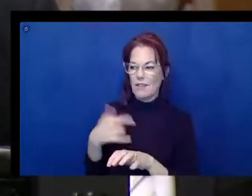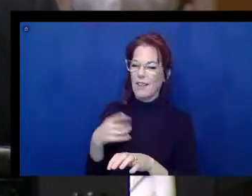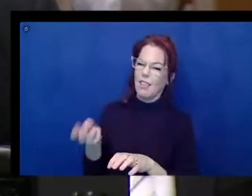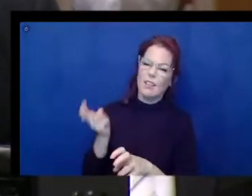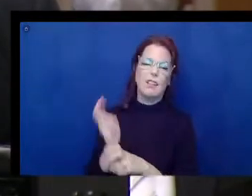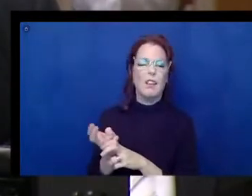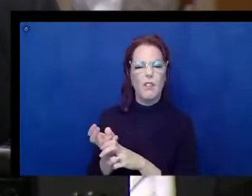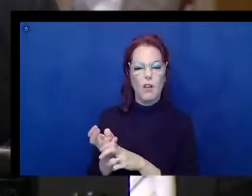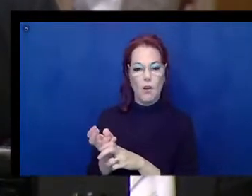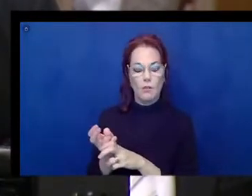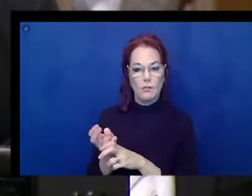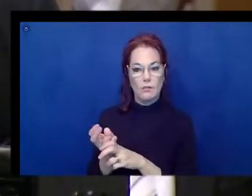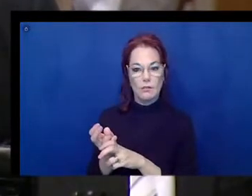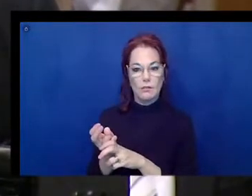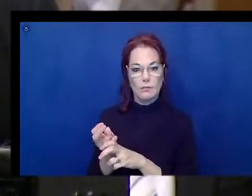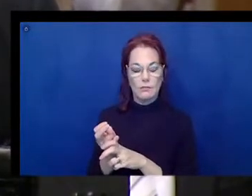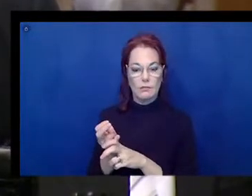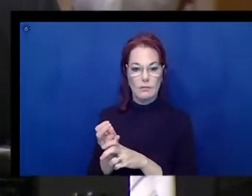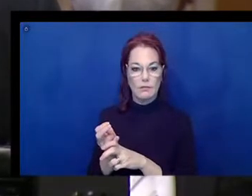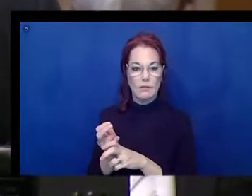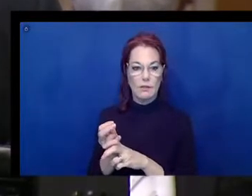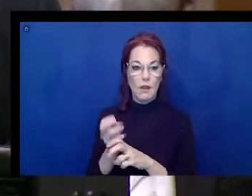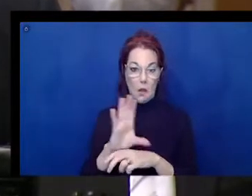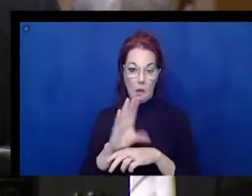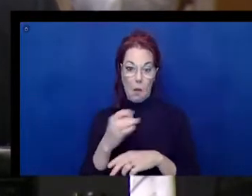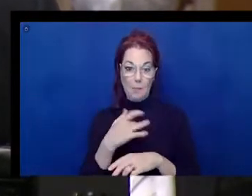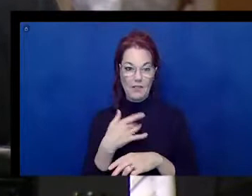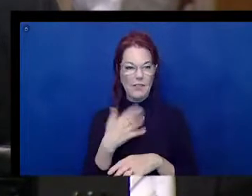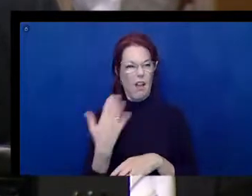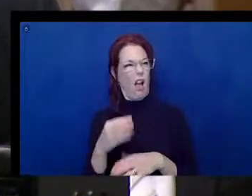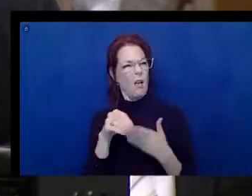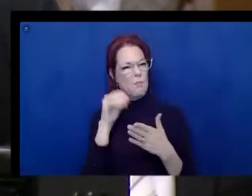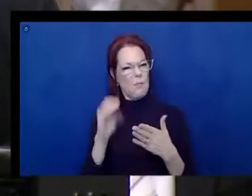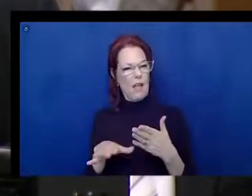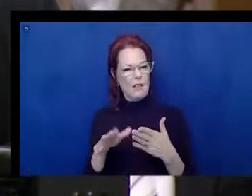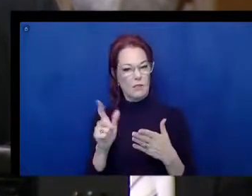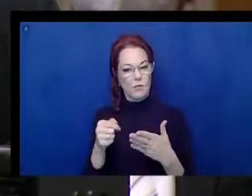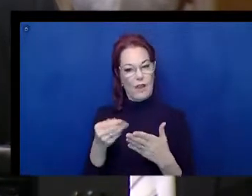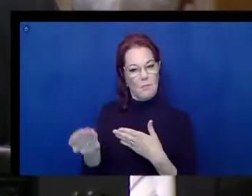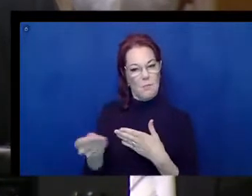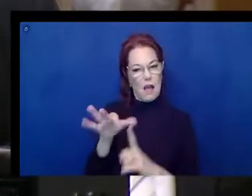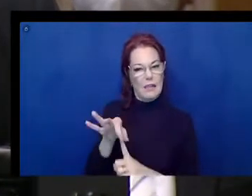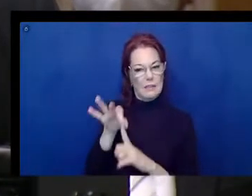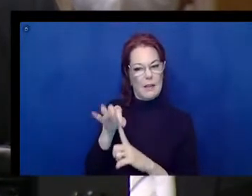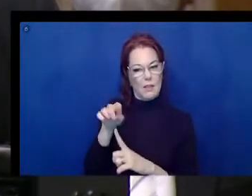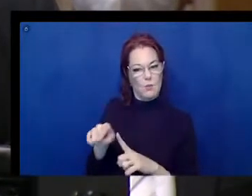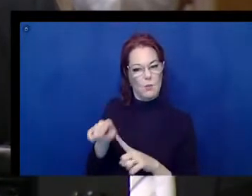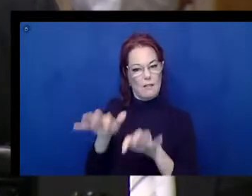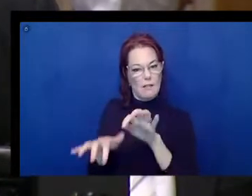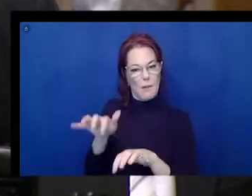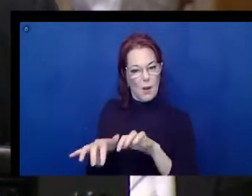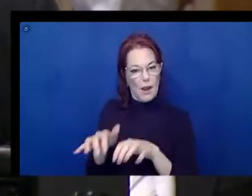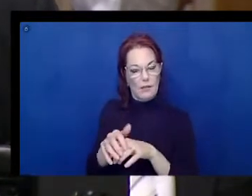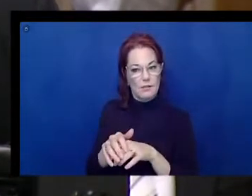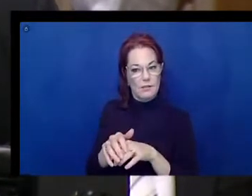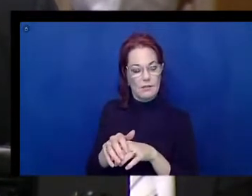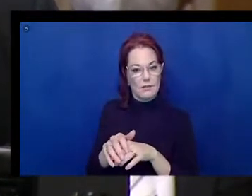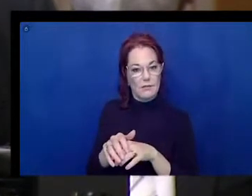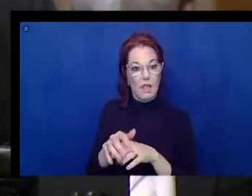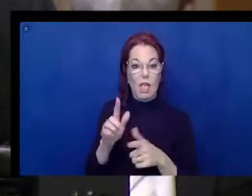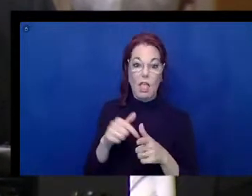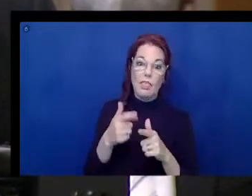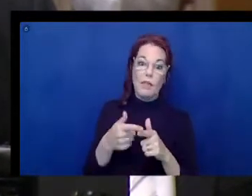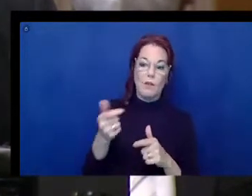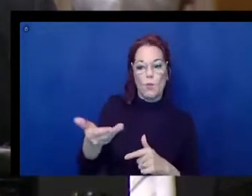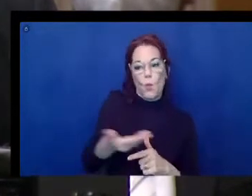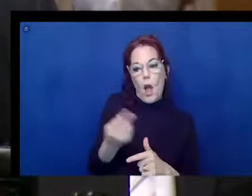to add another layer. The strategy should be to teach that one who's working on that Smith-Corona typewriter how to use the word processor to create that